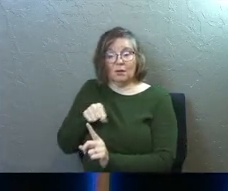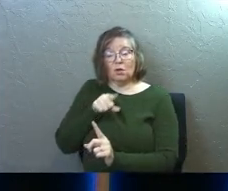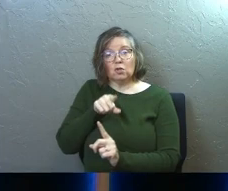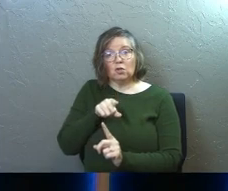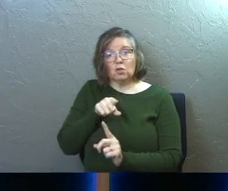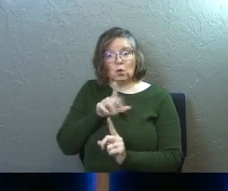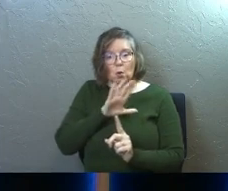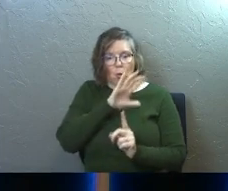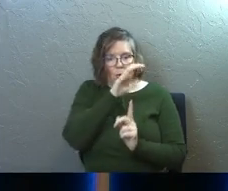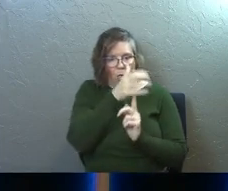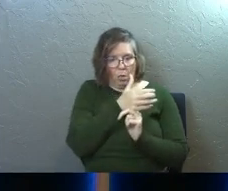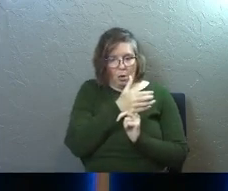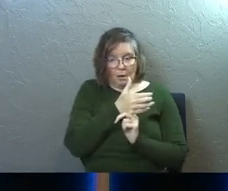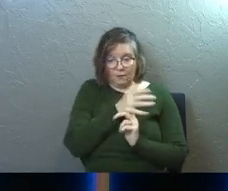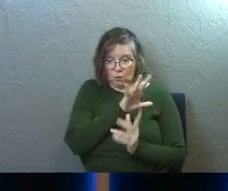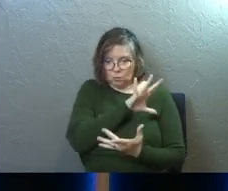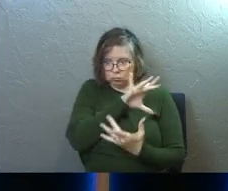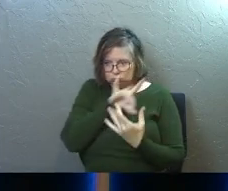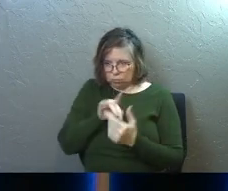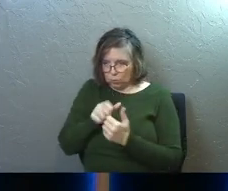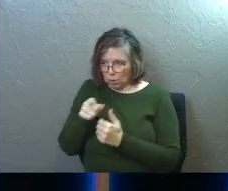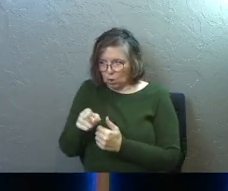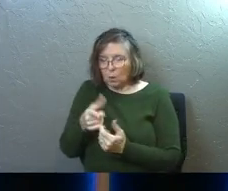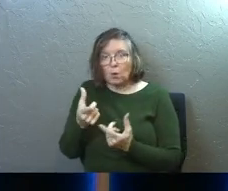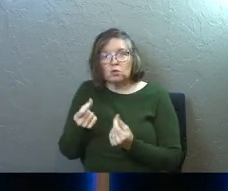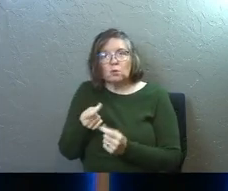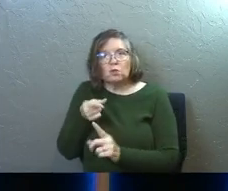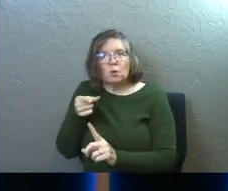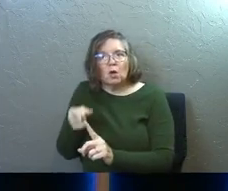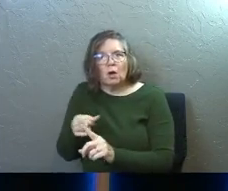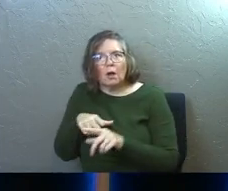You wrap yourself around her. What's this doing to her?